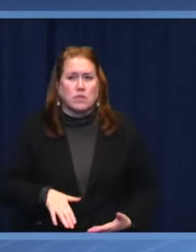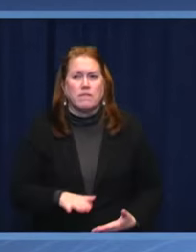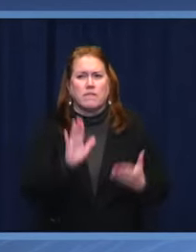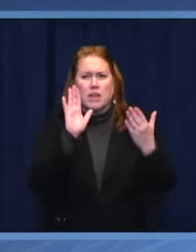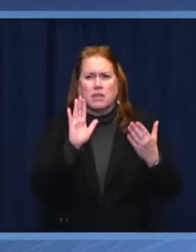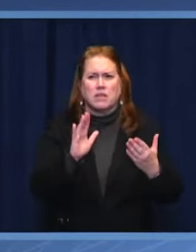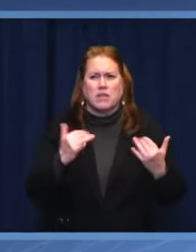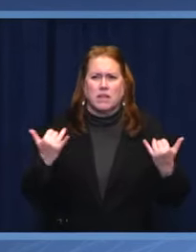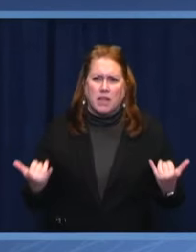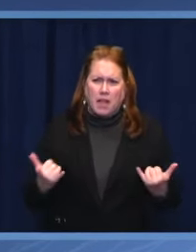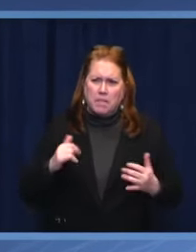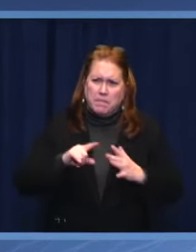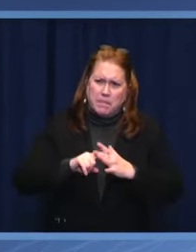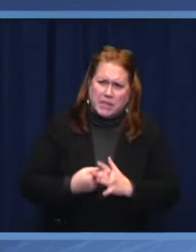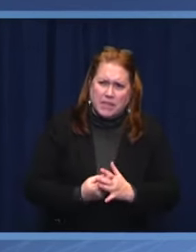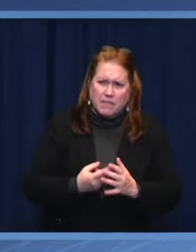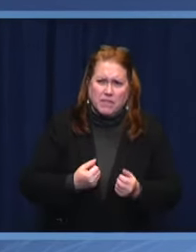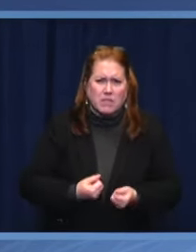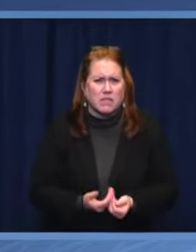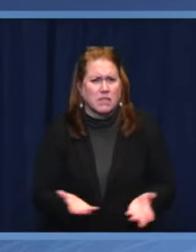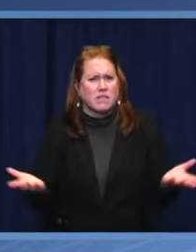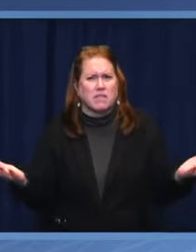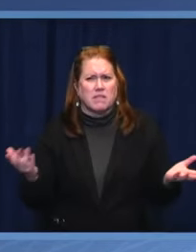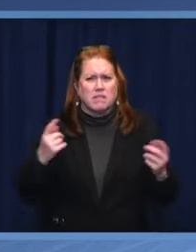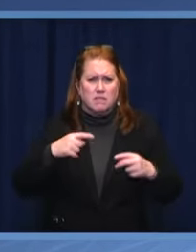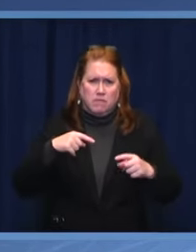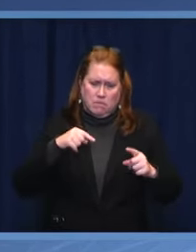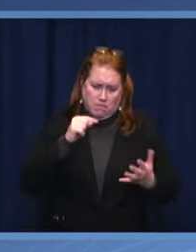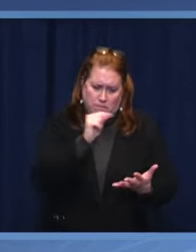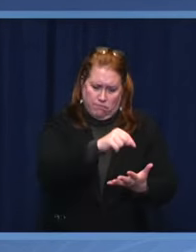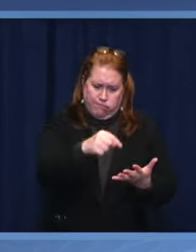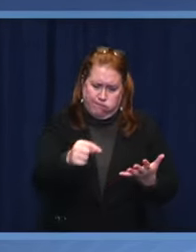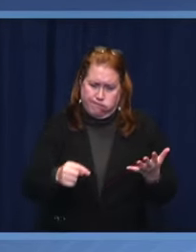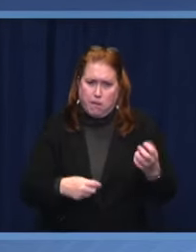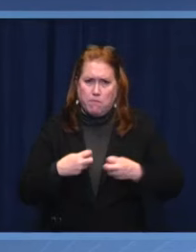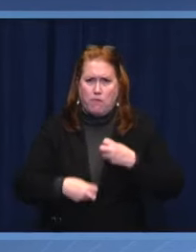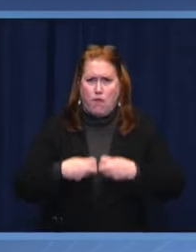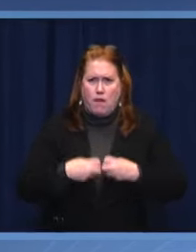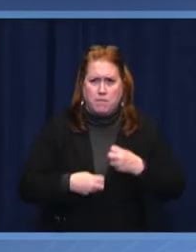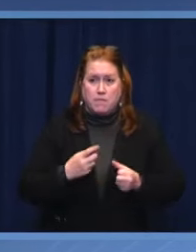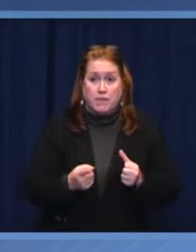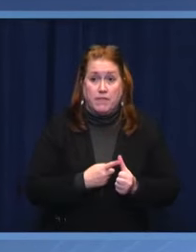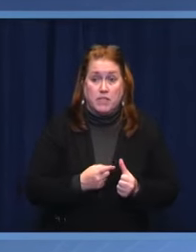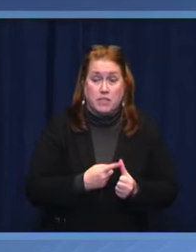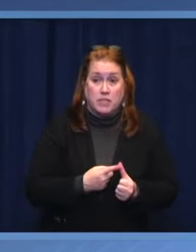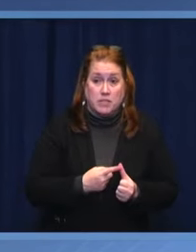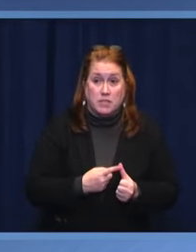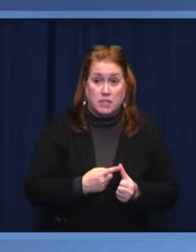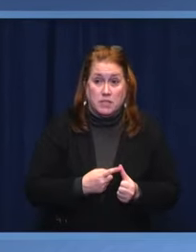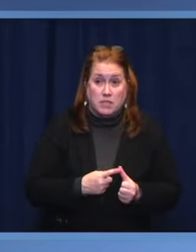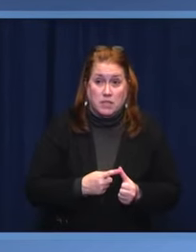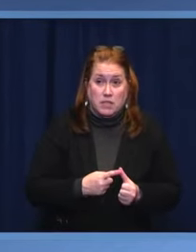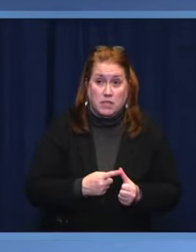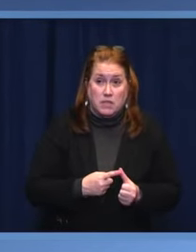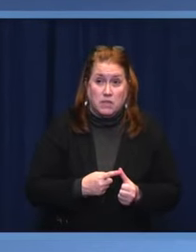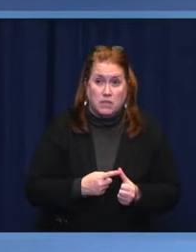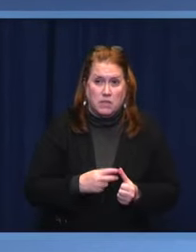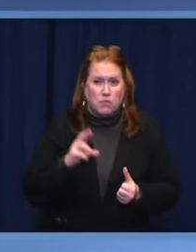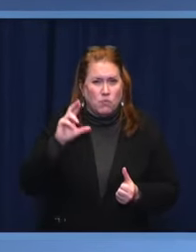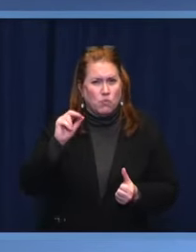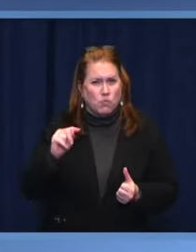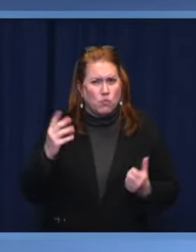several of the problems that afflict our people. And the first one is the attempts to